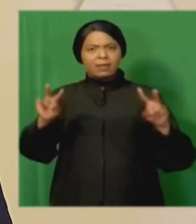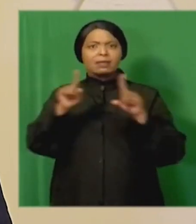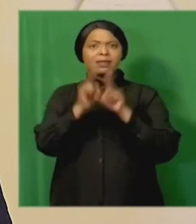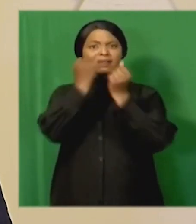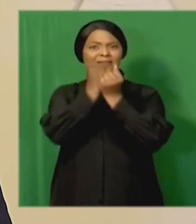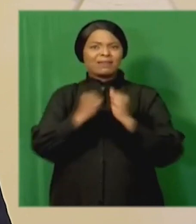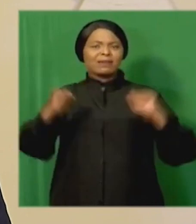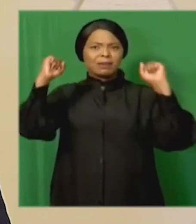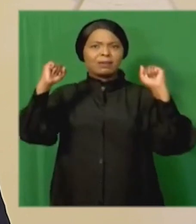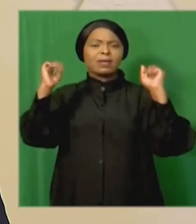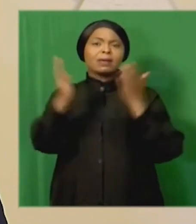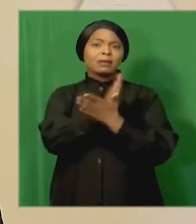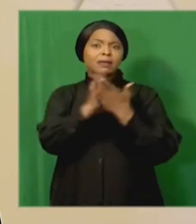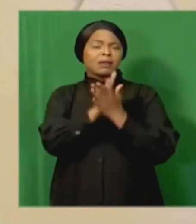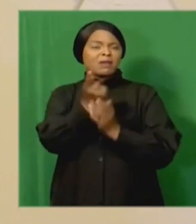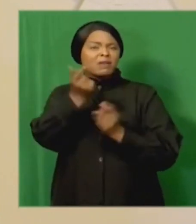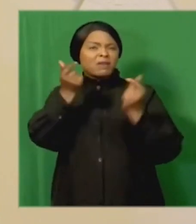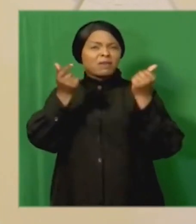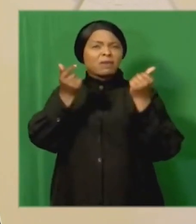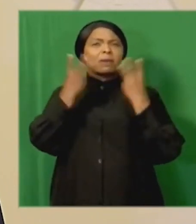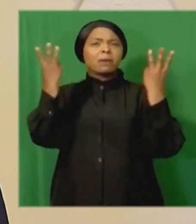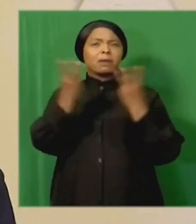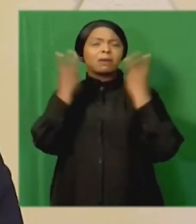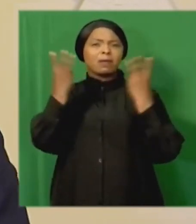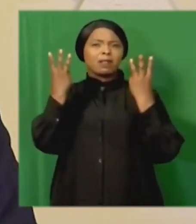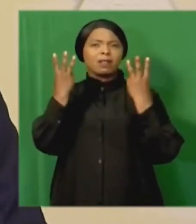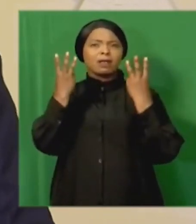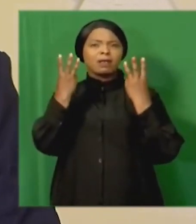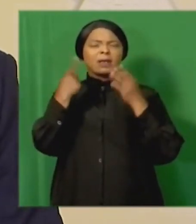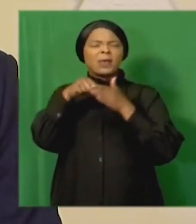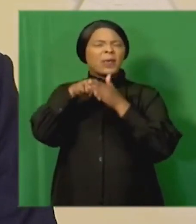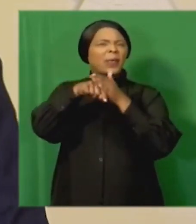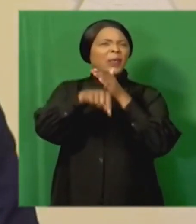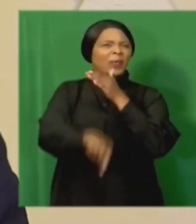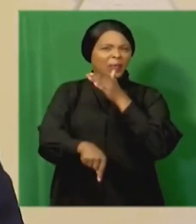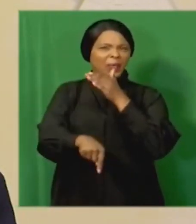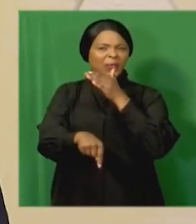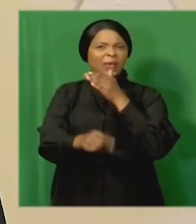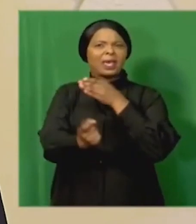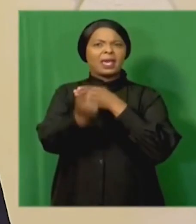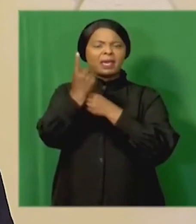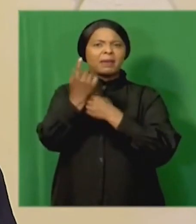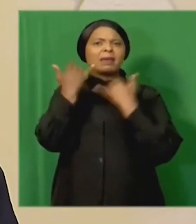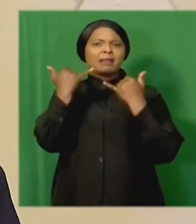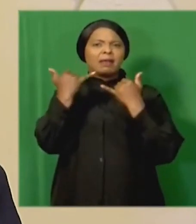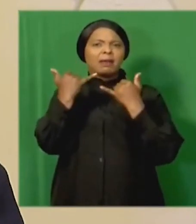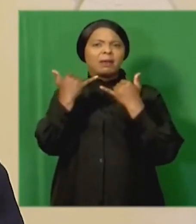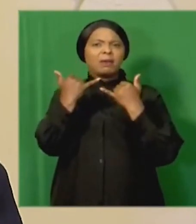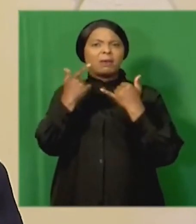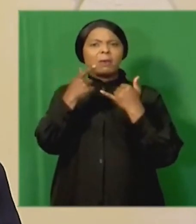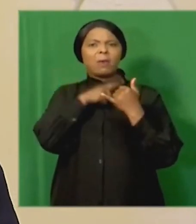few people could have imagined the depths to which our country would be dragged by